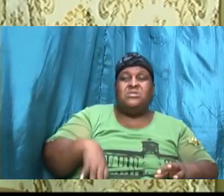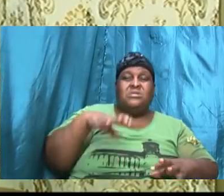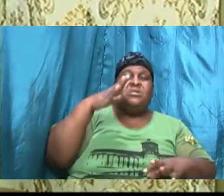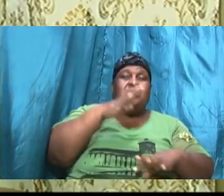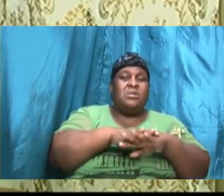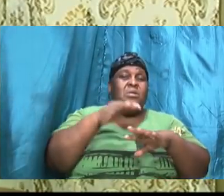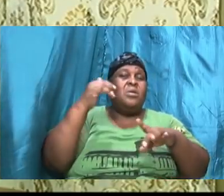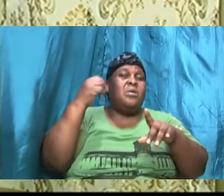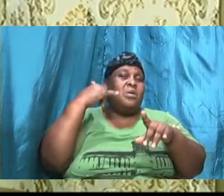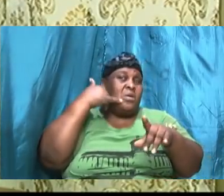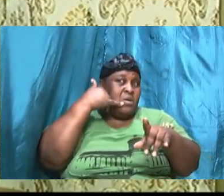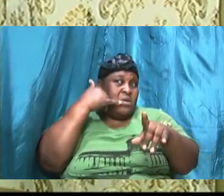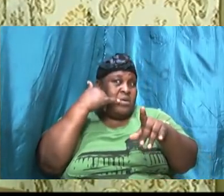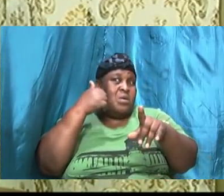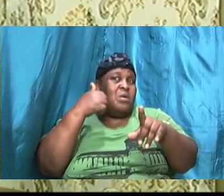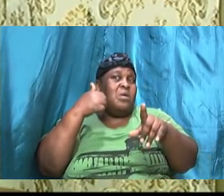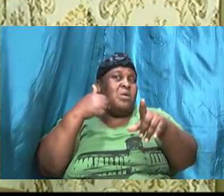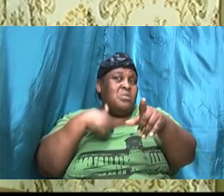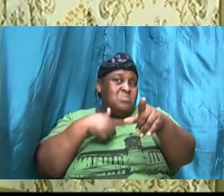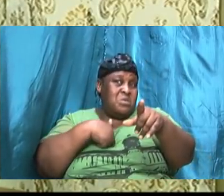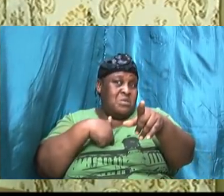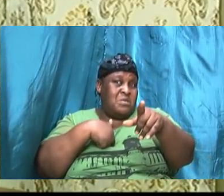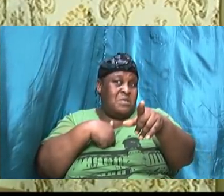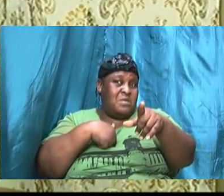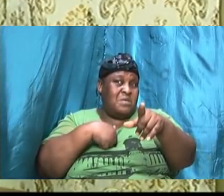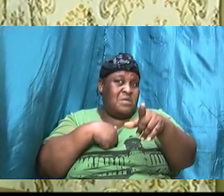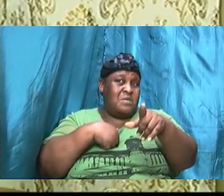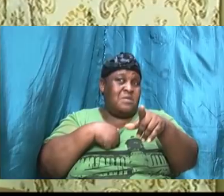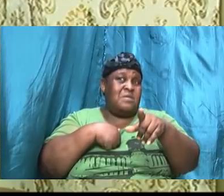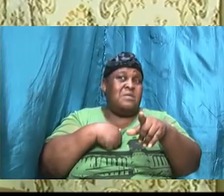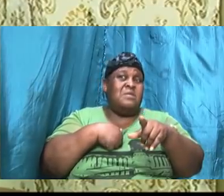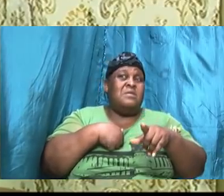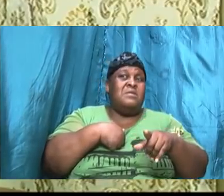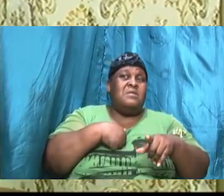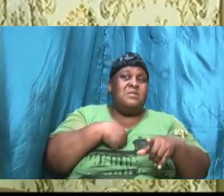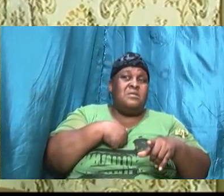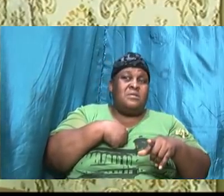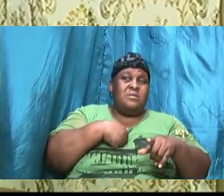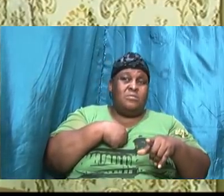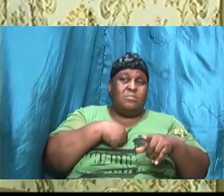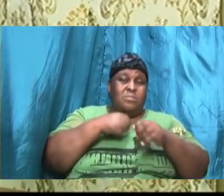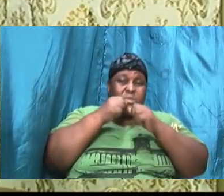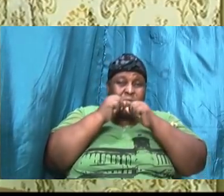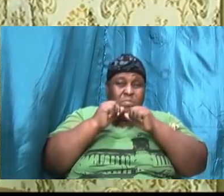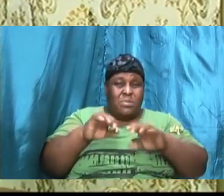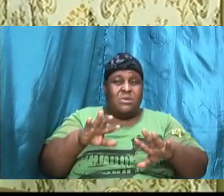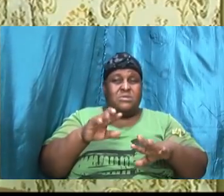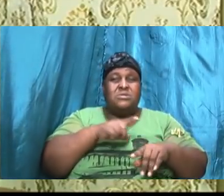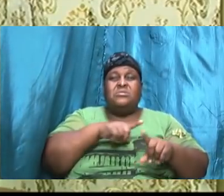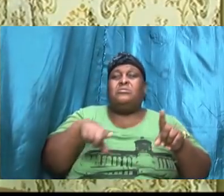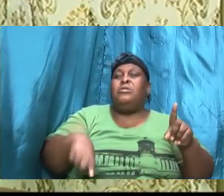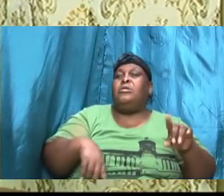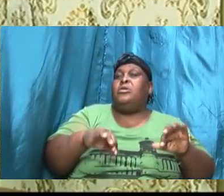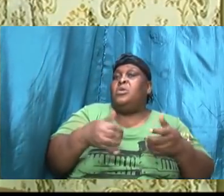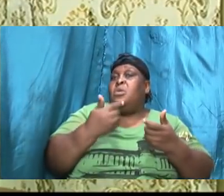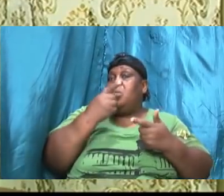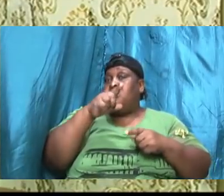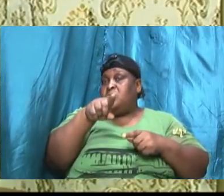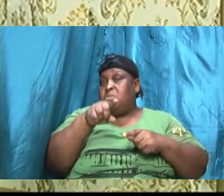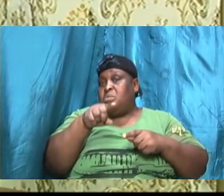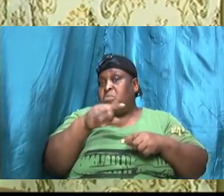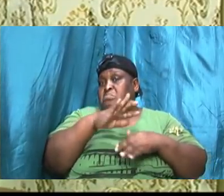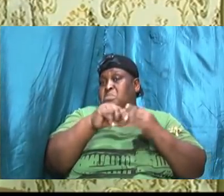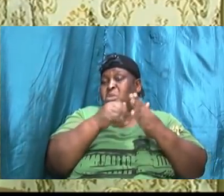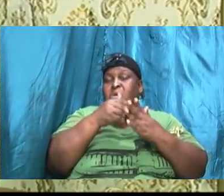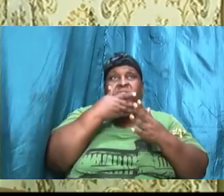and after the greeting, remember now, the only thing we said was, bless the Lord, how are you? You know, all the best for